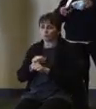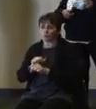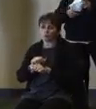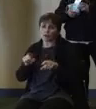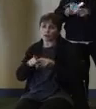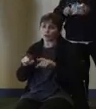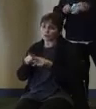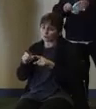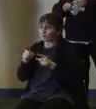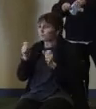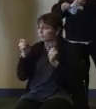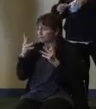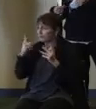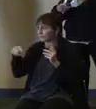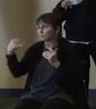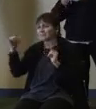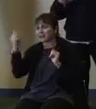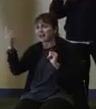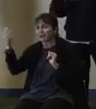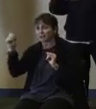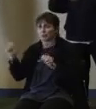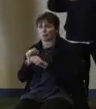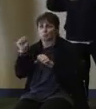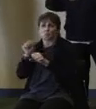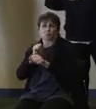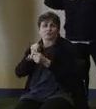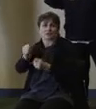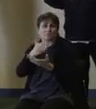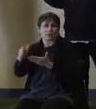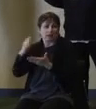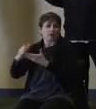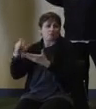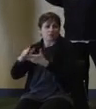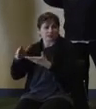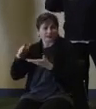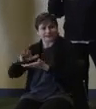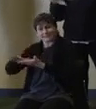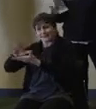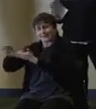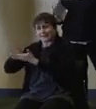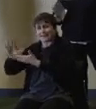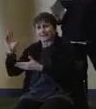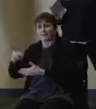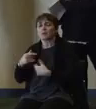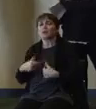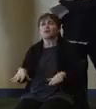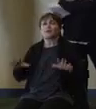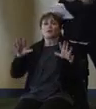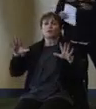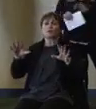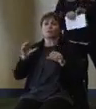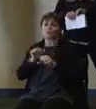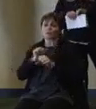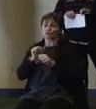out on the roads. Extraordinary job. With that, speaking of extraordinary job, please help me welcome the Superintendent of State